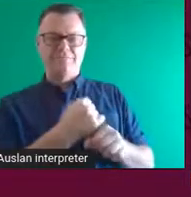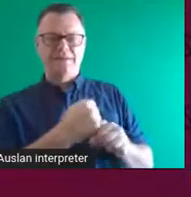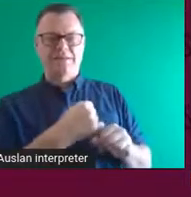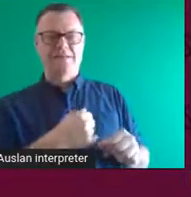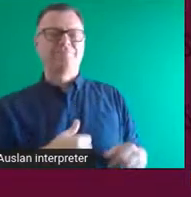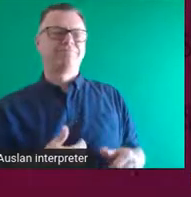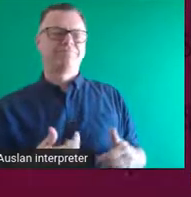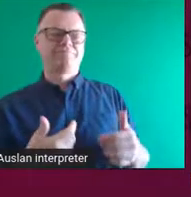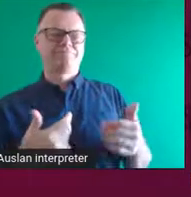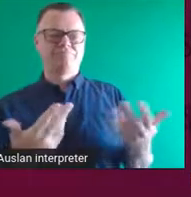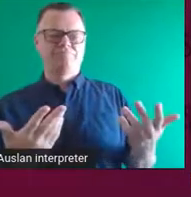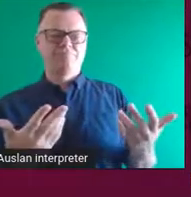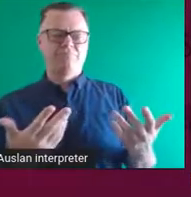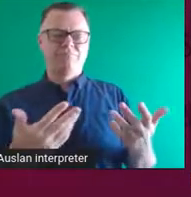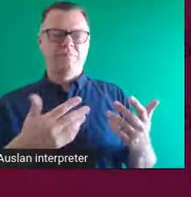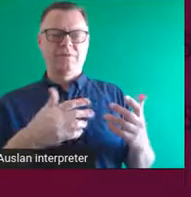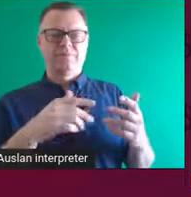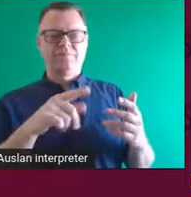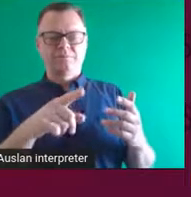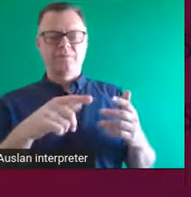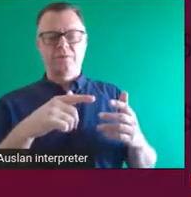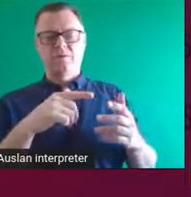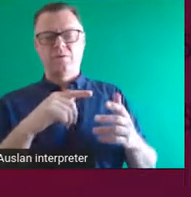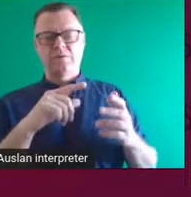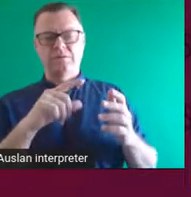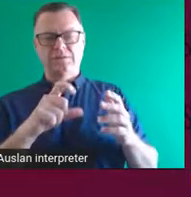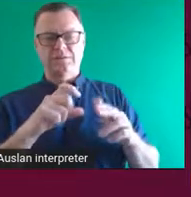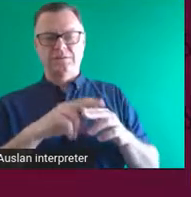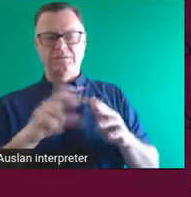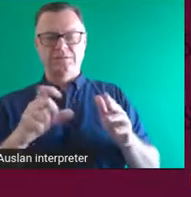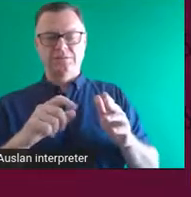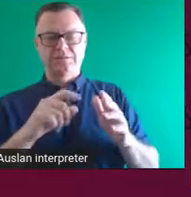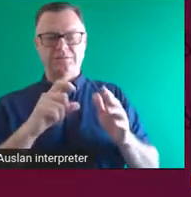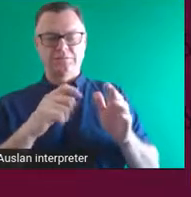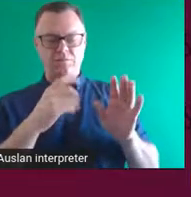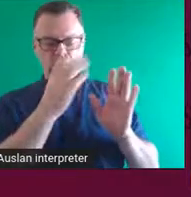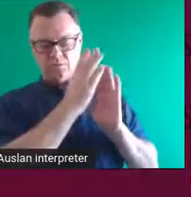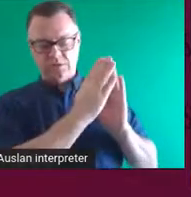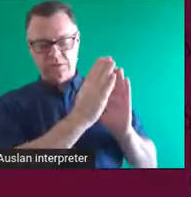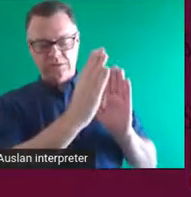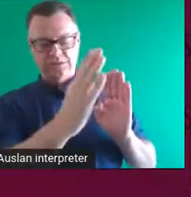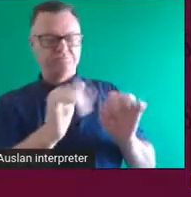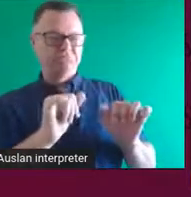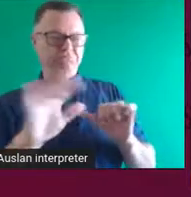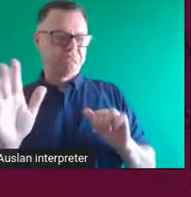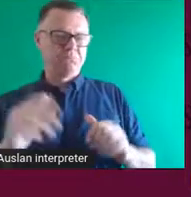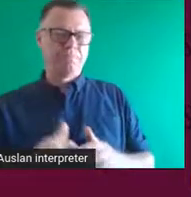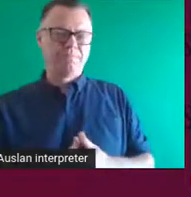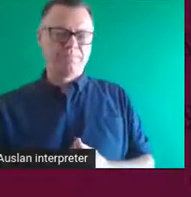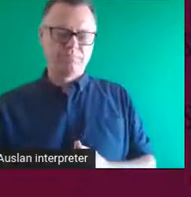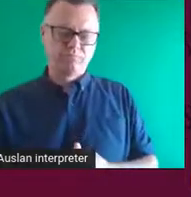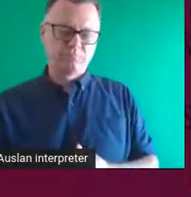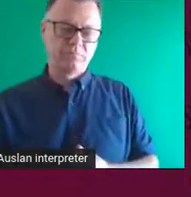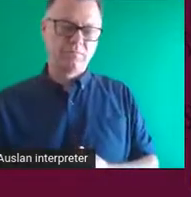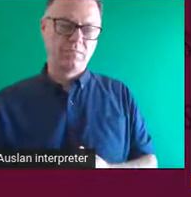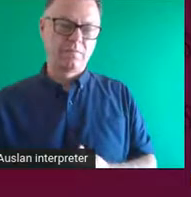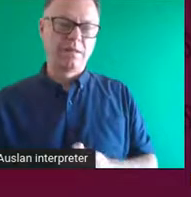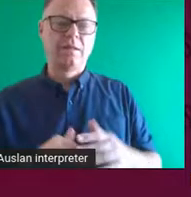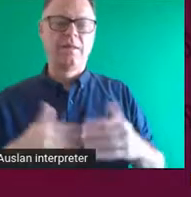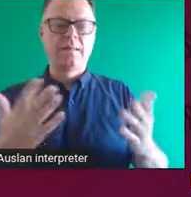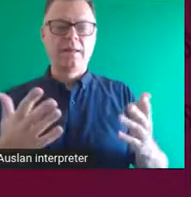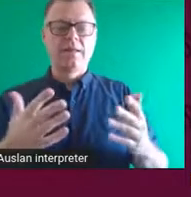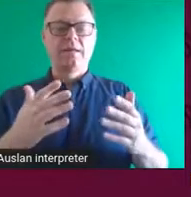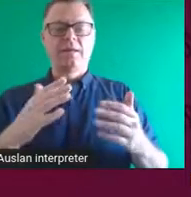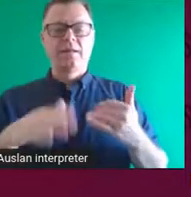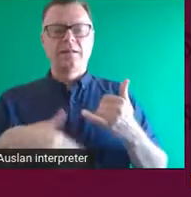able to, you know, CFC cut all of those. And then it was some eco-paint that we